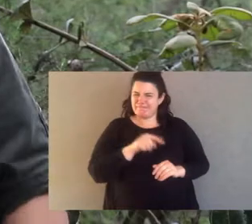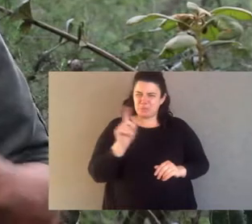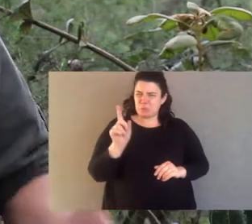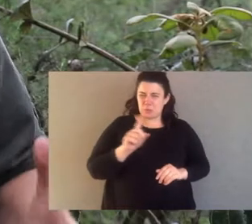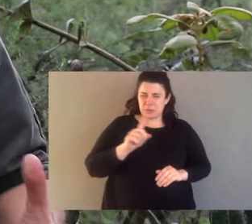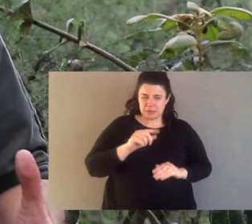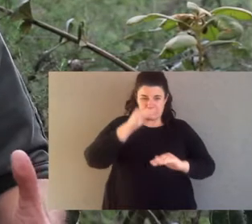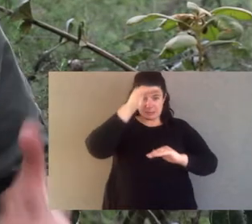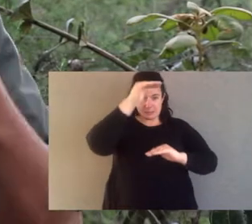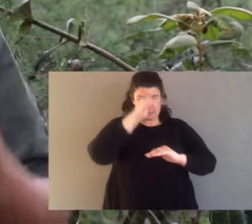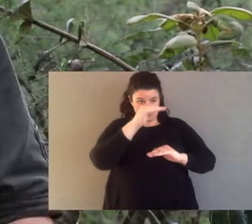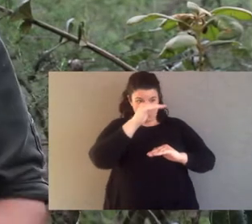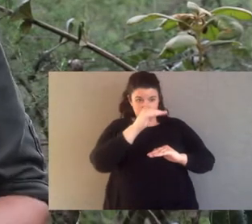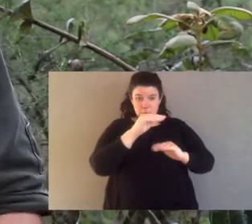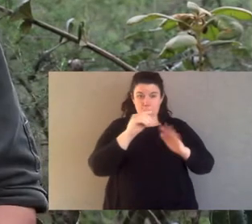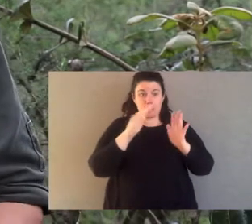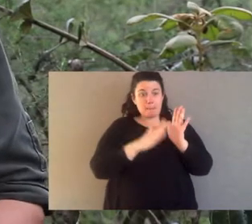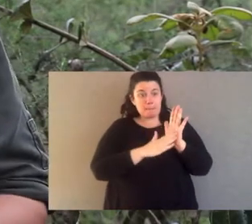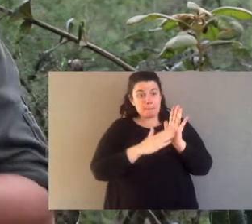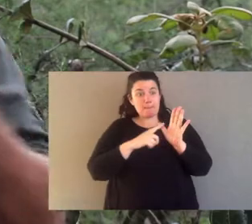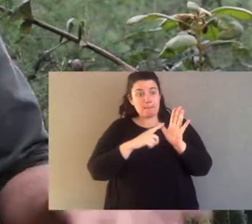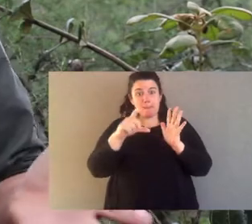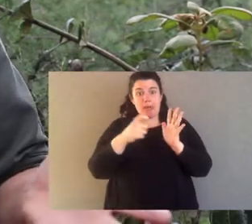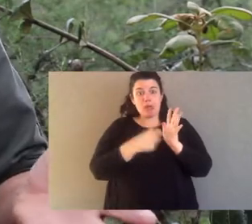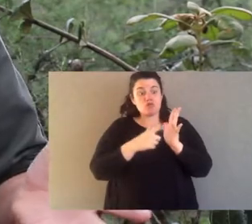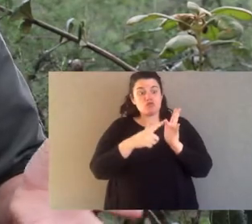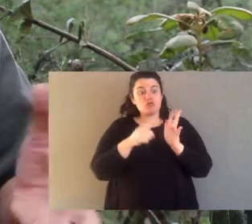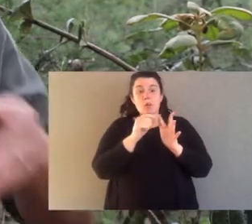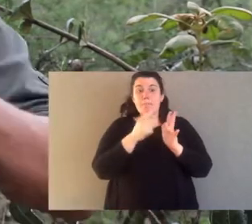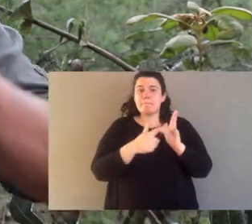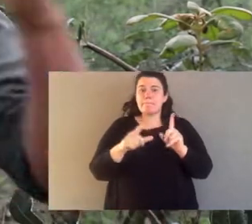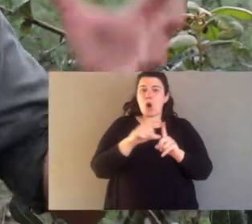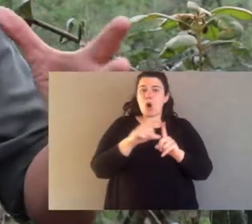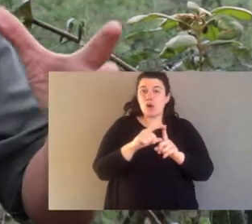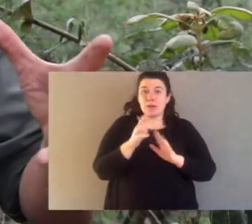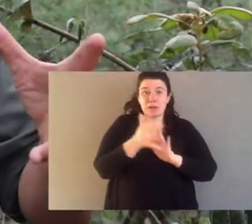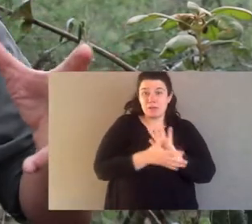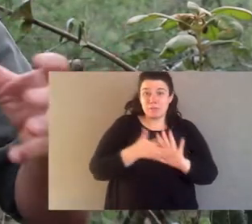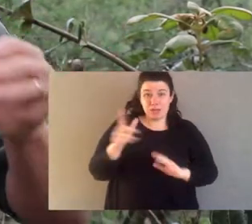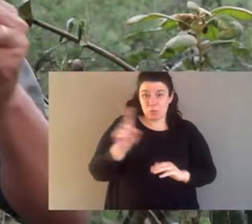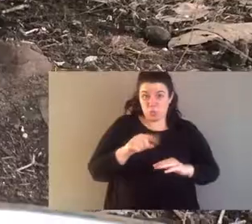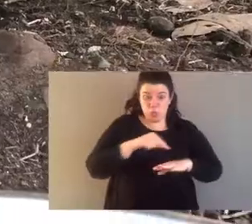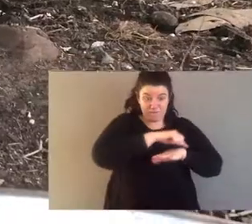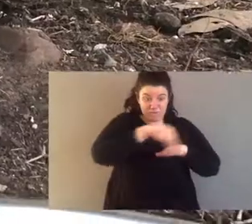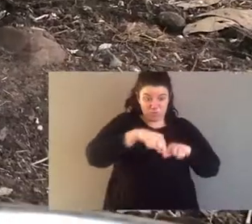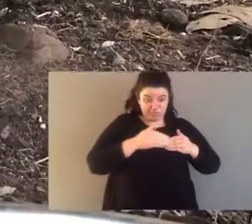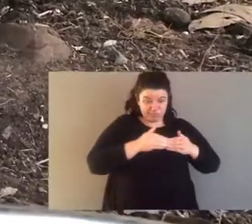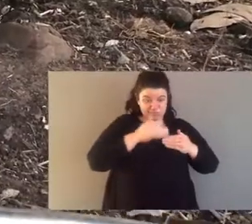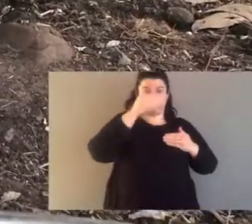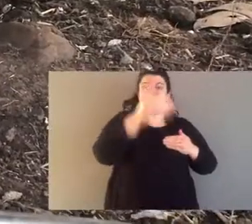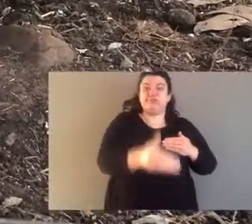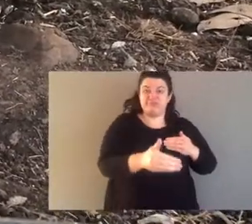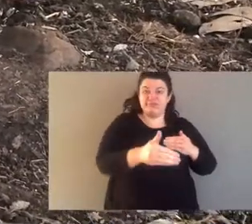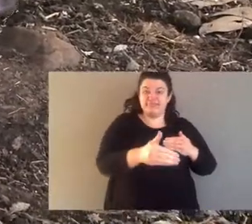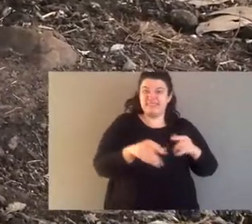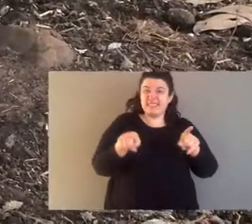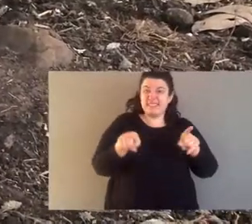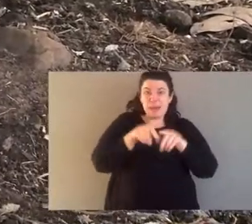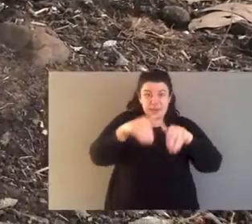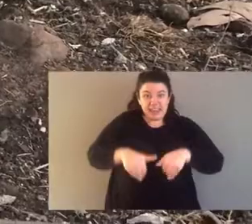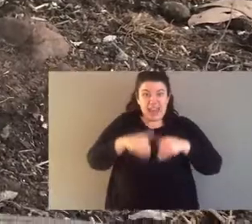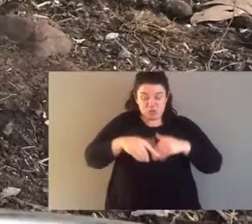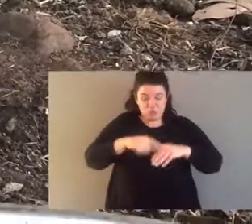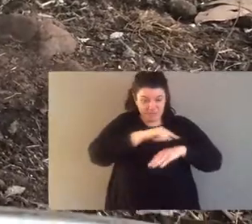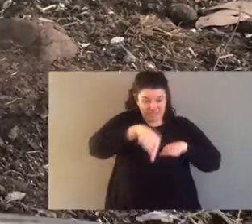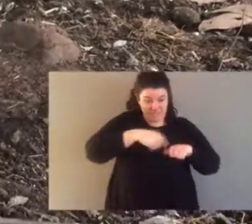A potteroo is a small species of macropod. A macropod is the family, and the word macropod means large